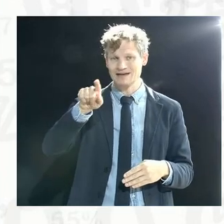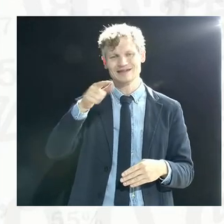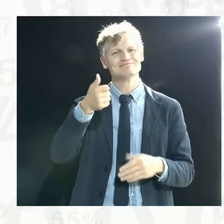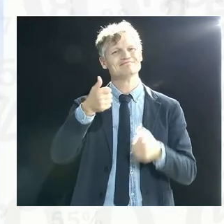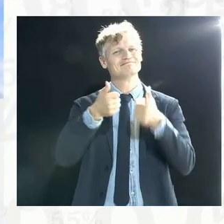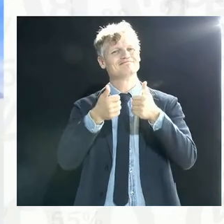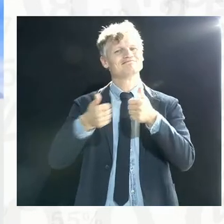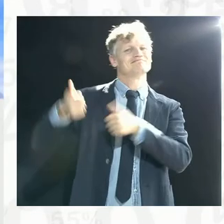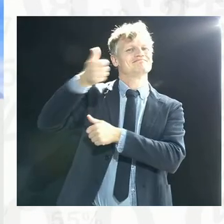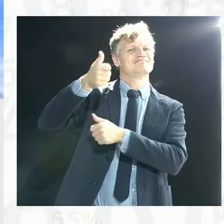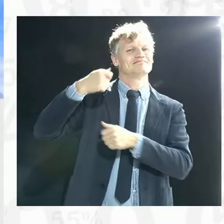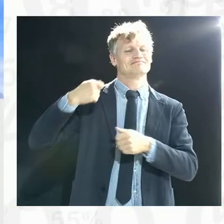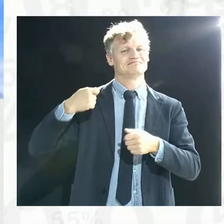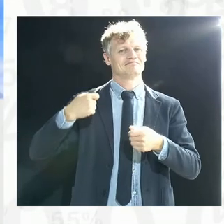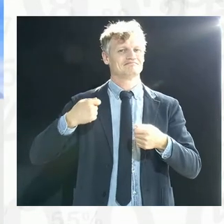Thank you very much.